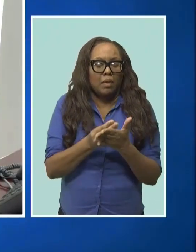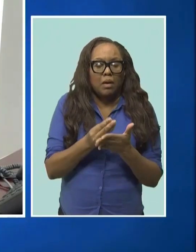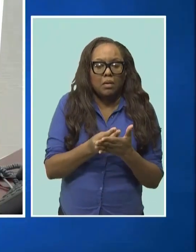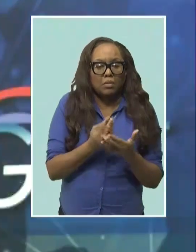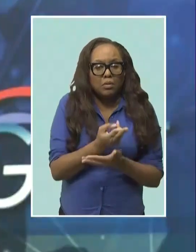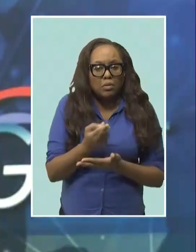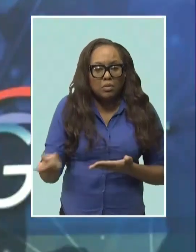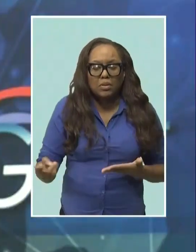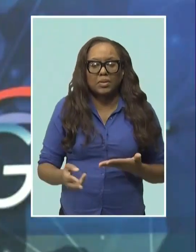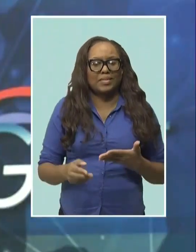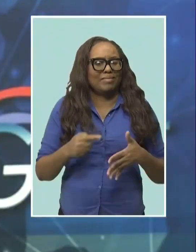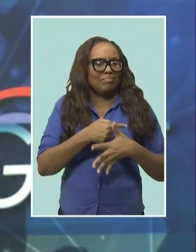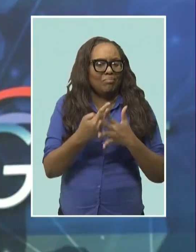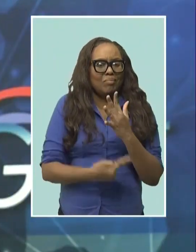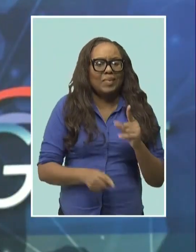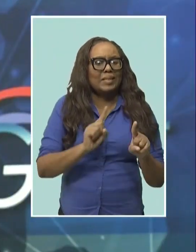term.